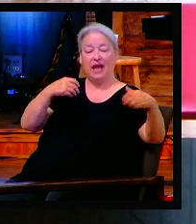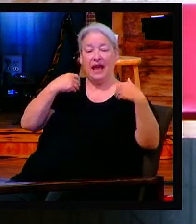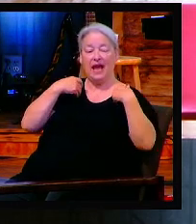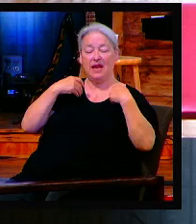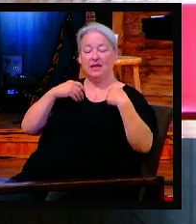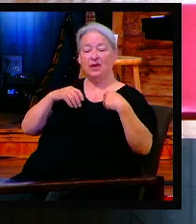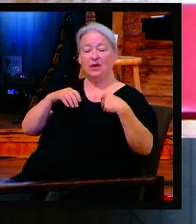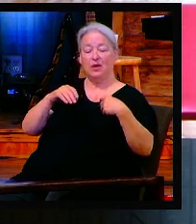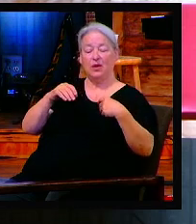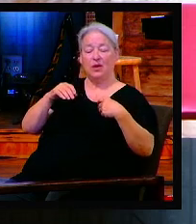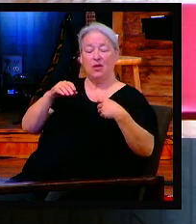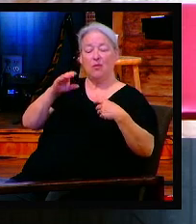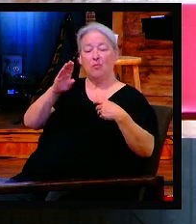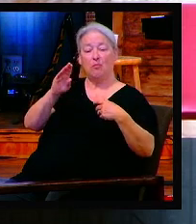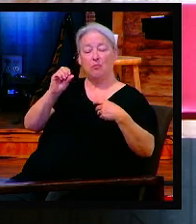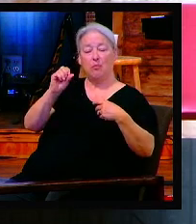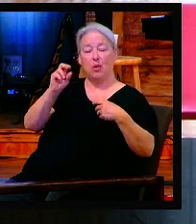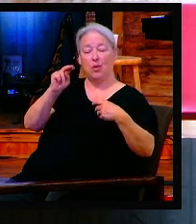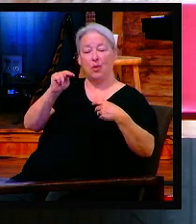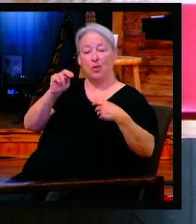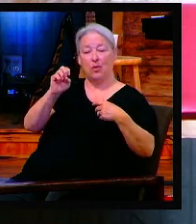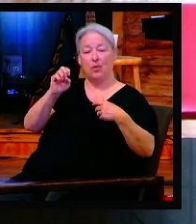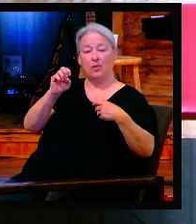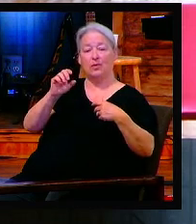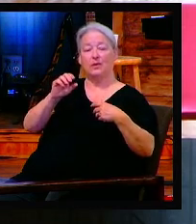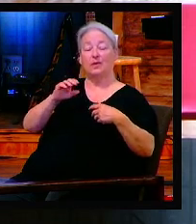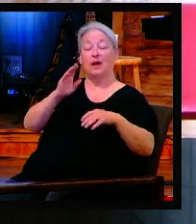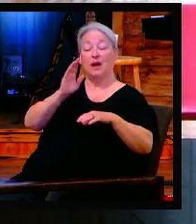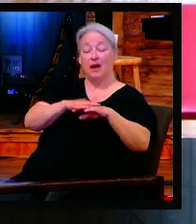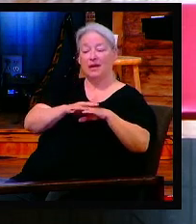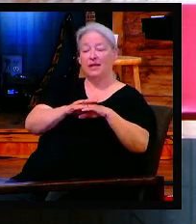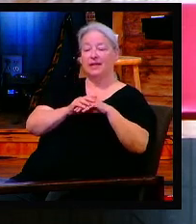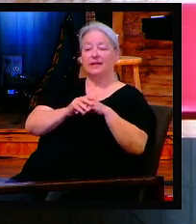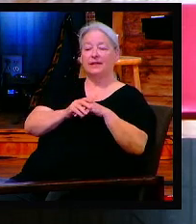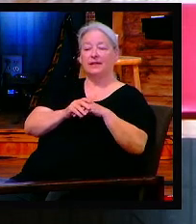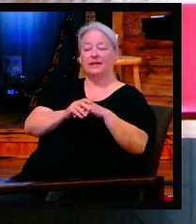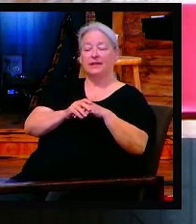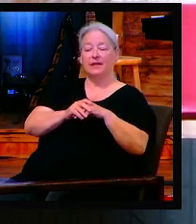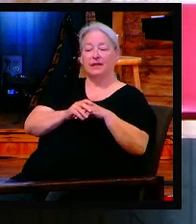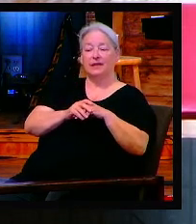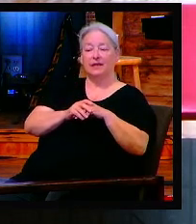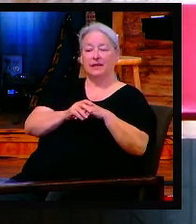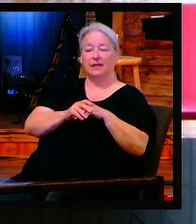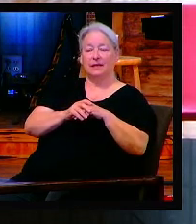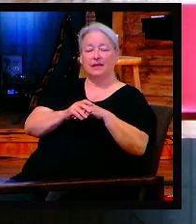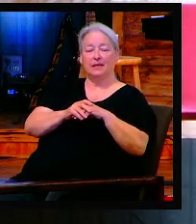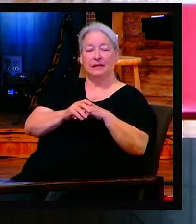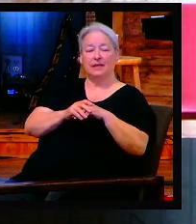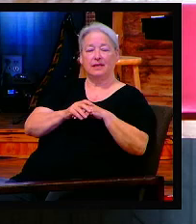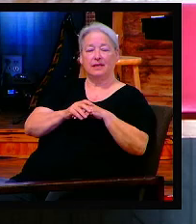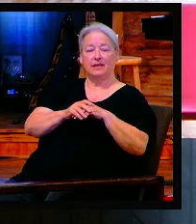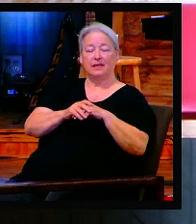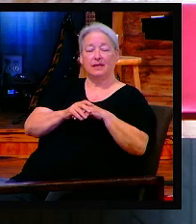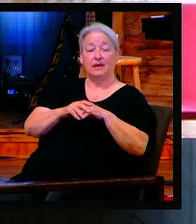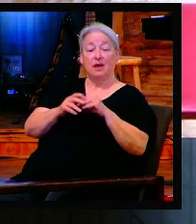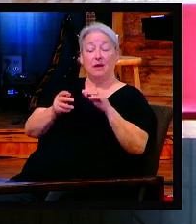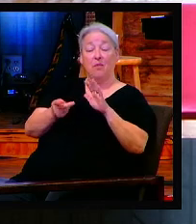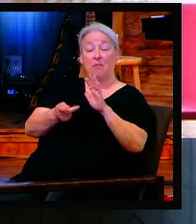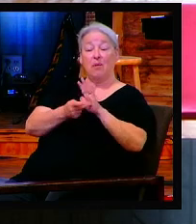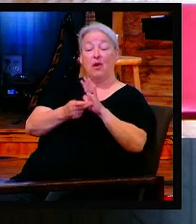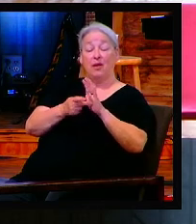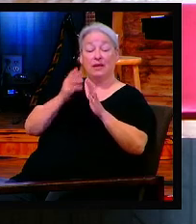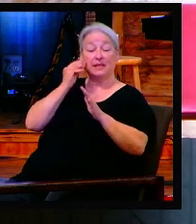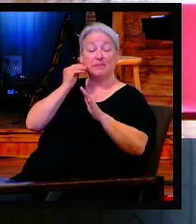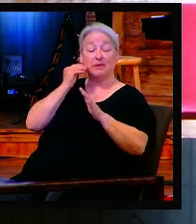time and you didn't die, it's his turn to die. So they backed it off one stripe. The apostle Paul experienced this. And